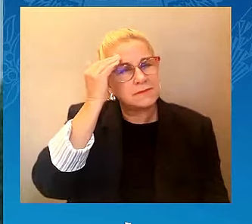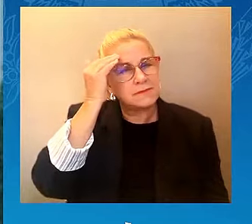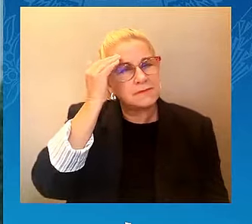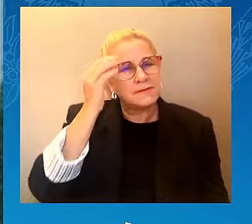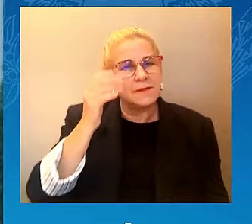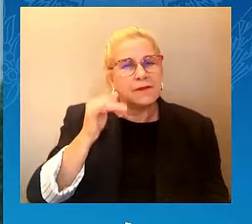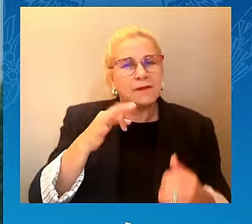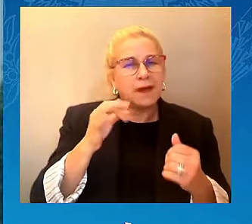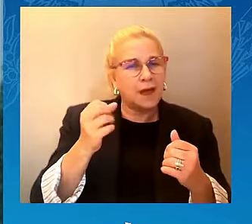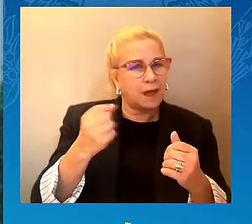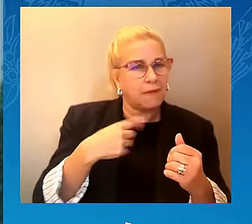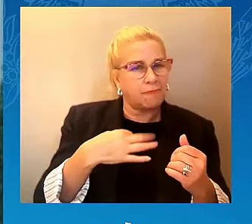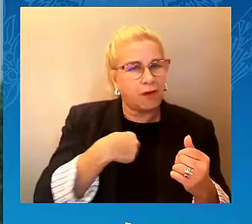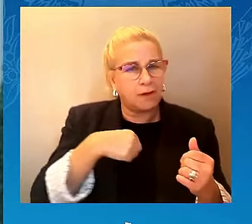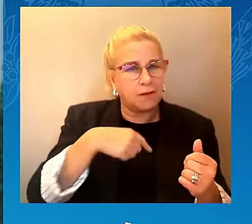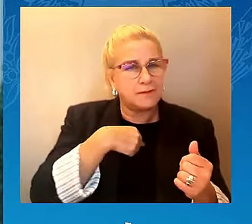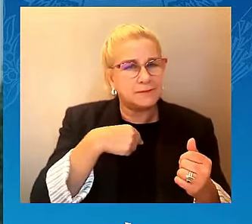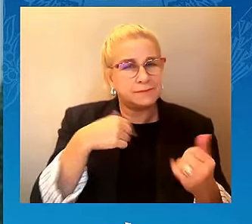of us?